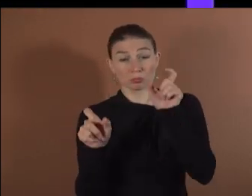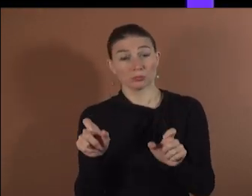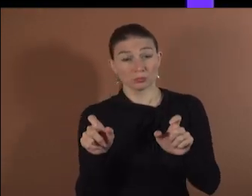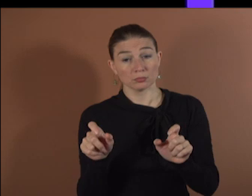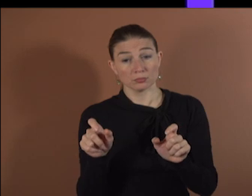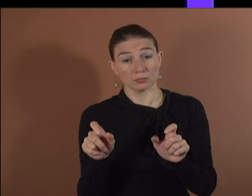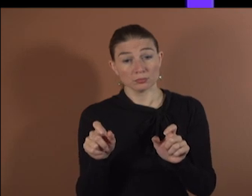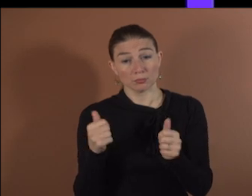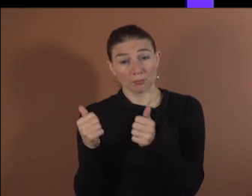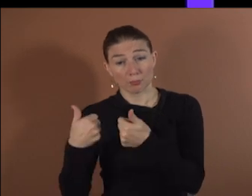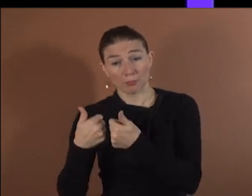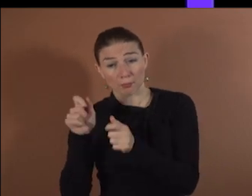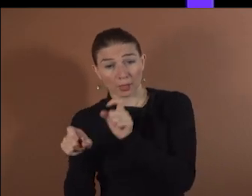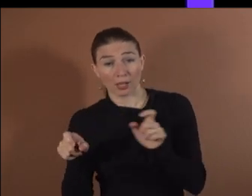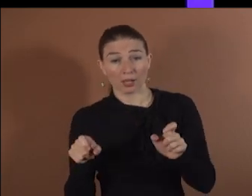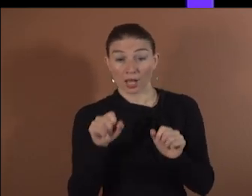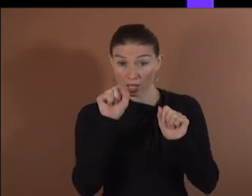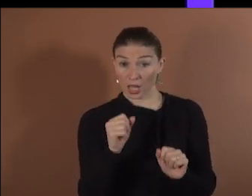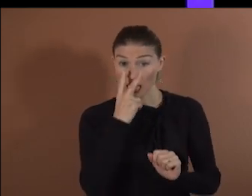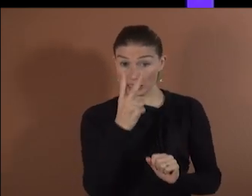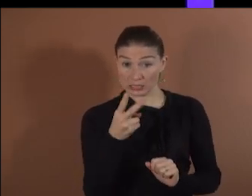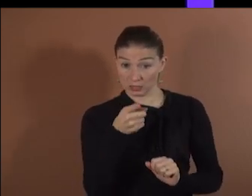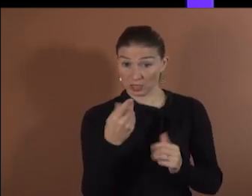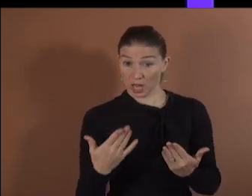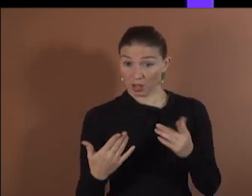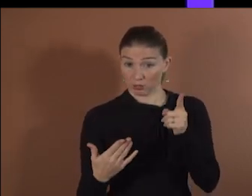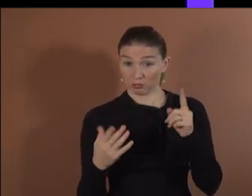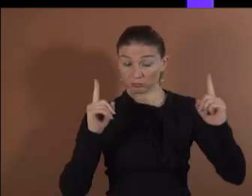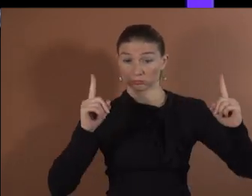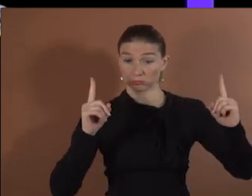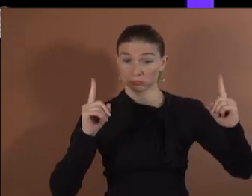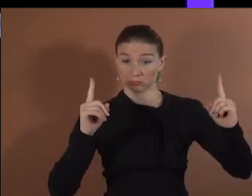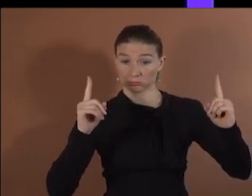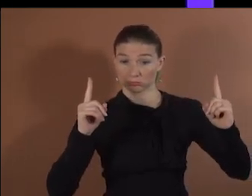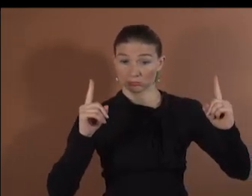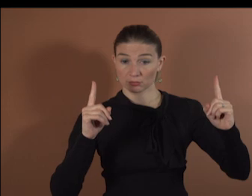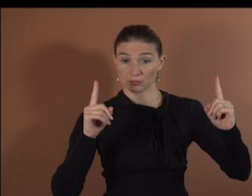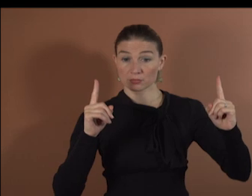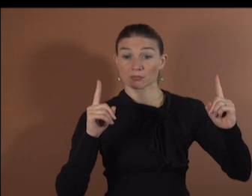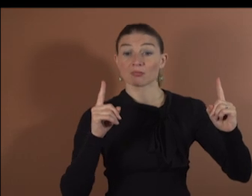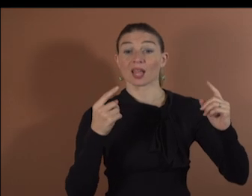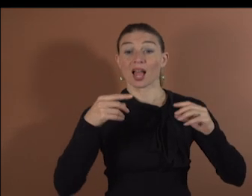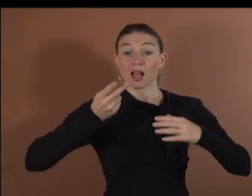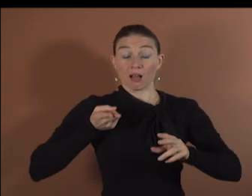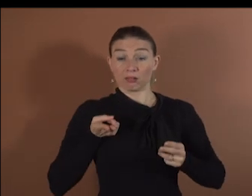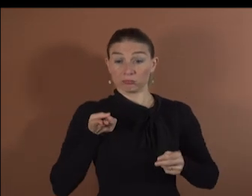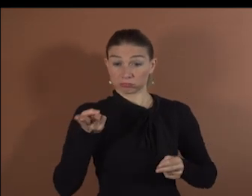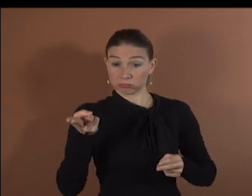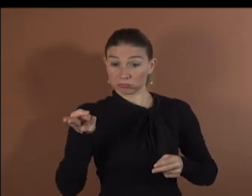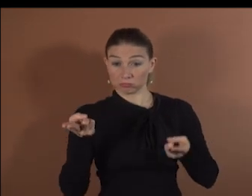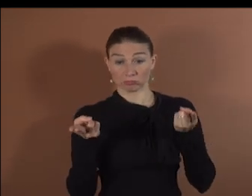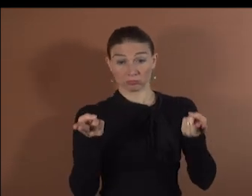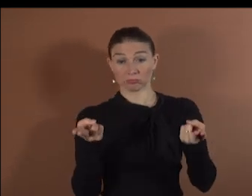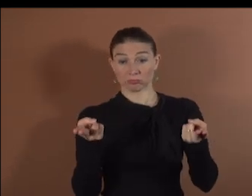and you will see that the two players, so one is in one scanner, the other is in another scanner, so we scan two at the same time, and